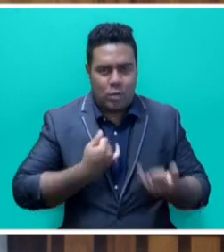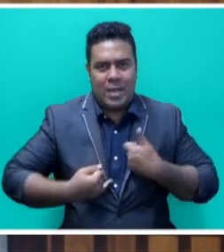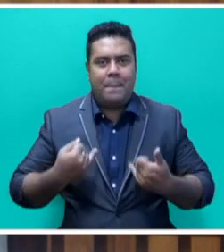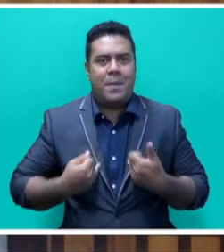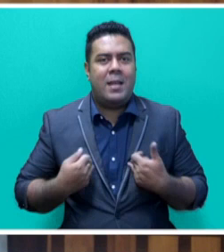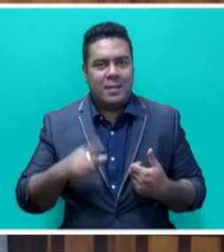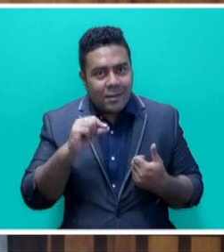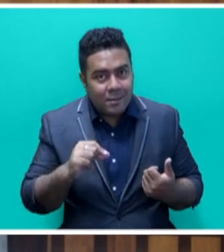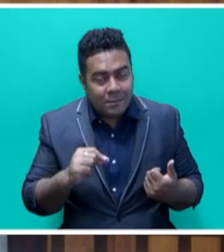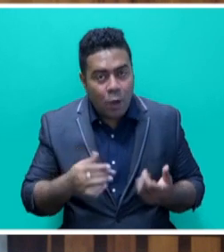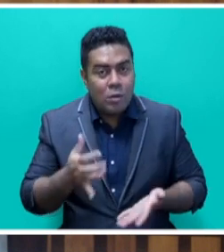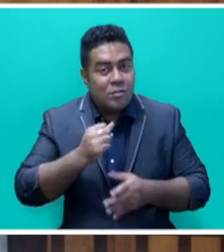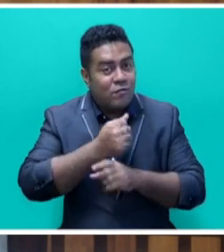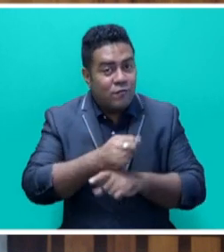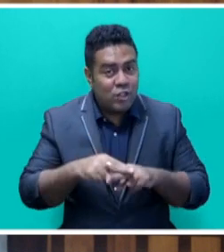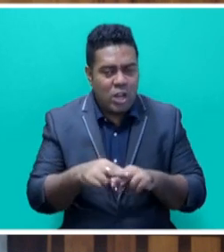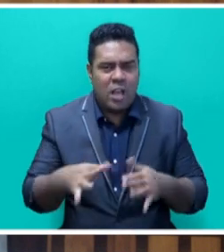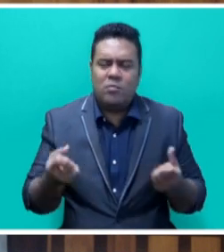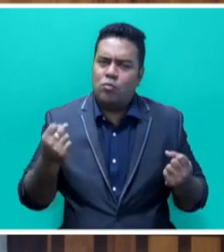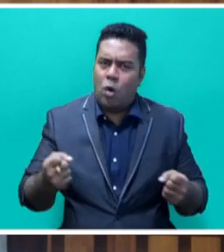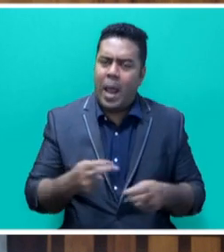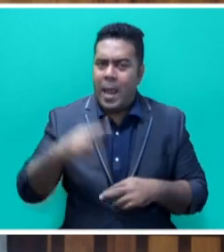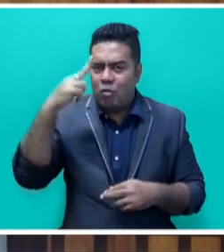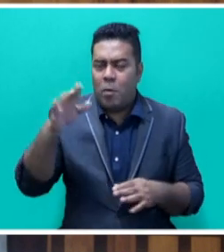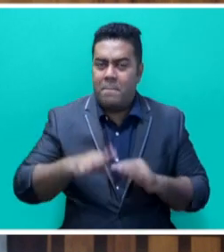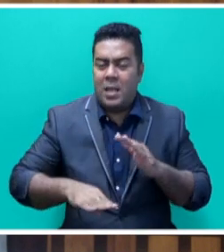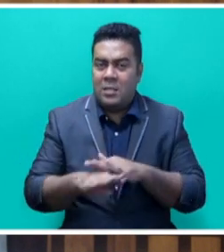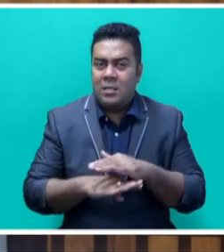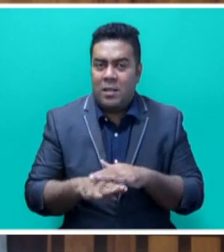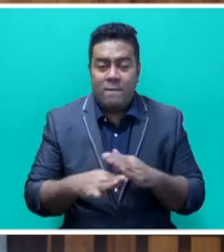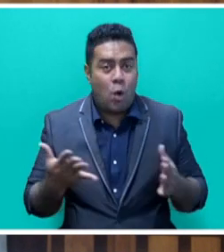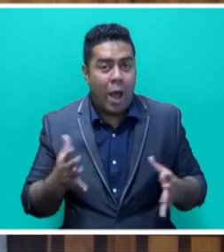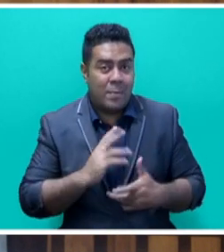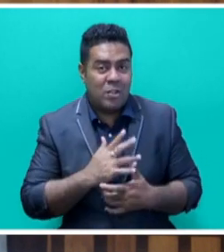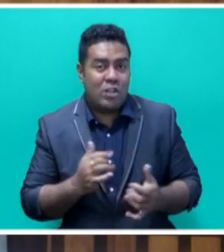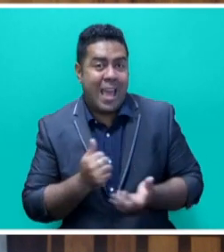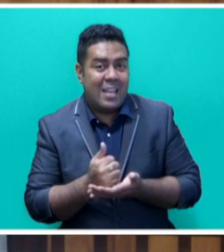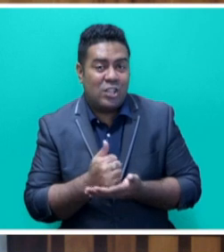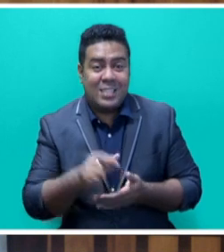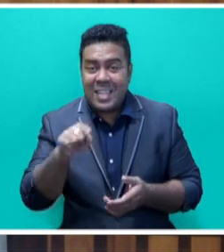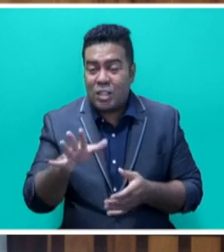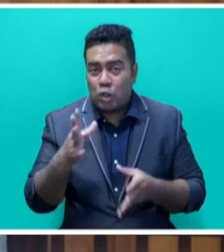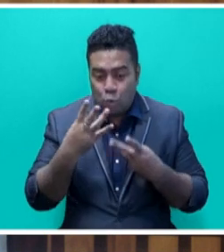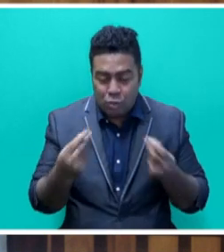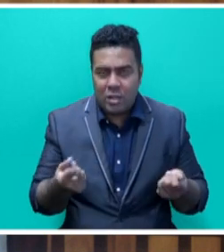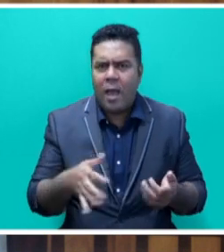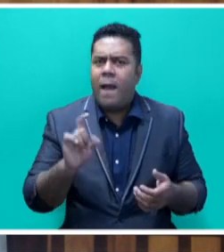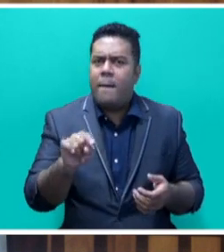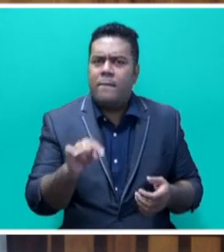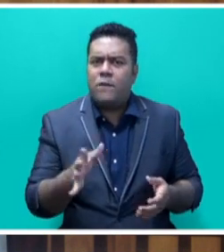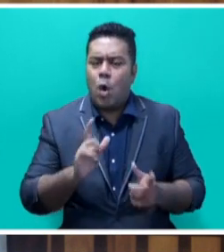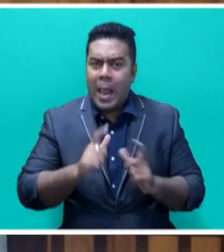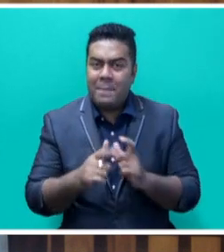also placing strong emphasis on nature-based solutions to support adaptation actions. Such solutions take an integrated approach to